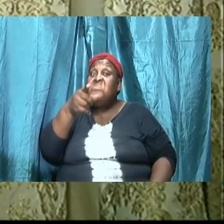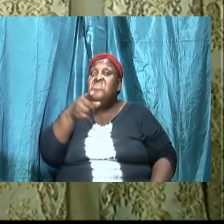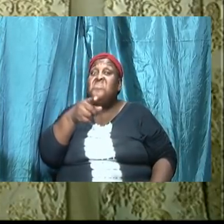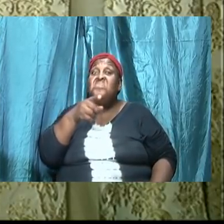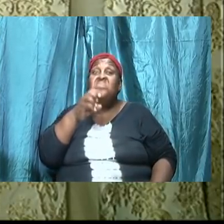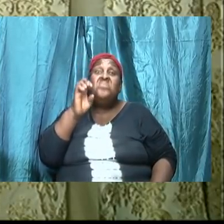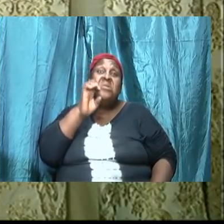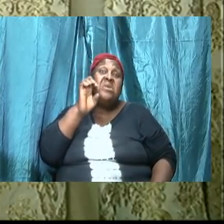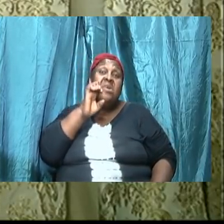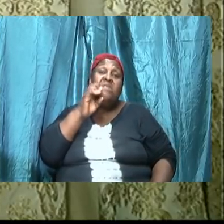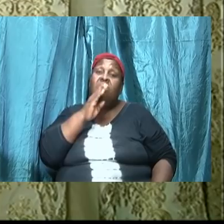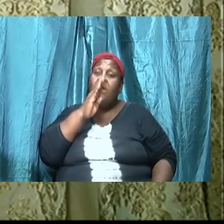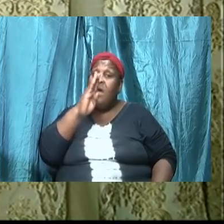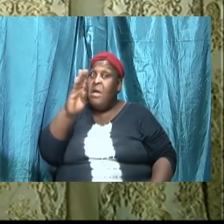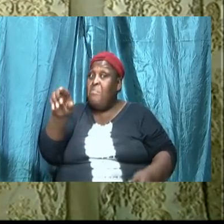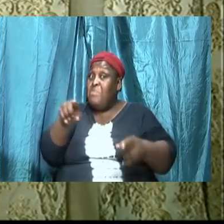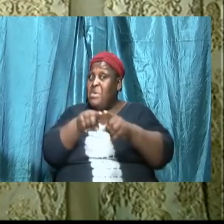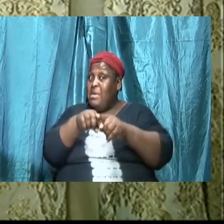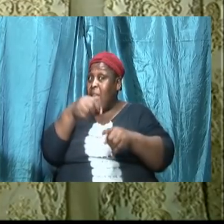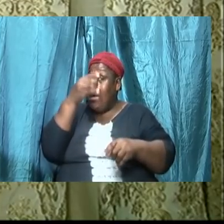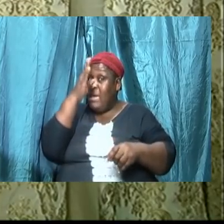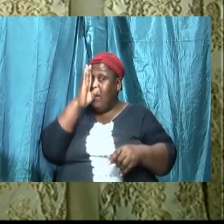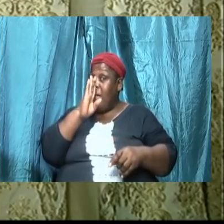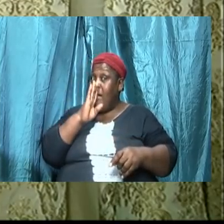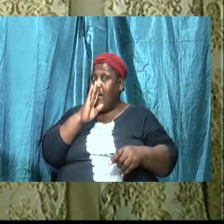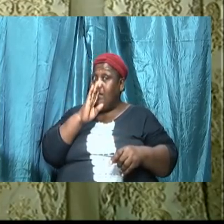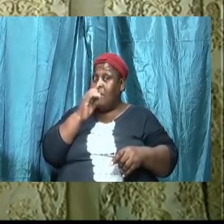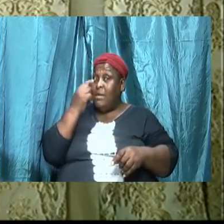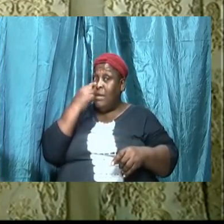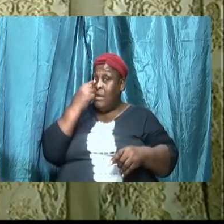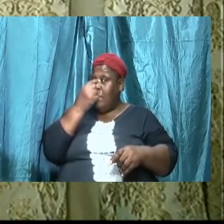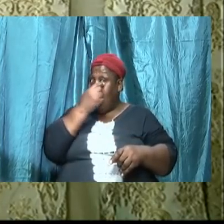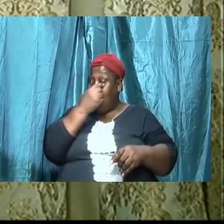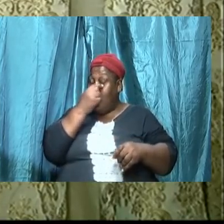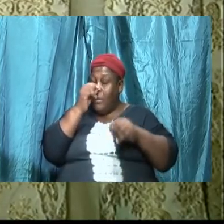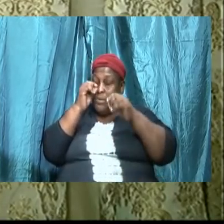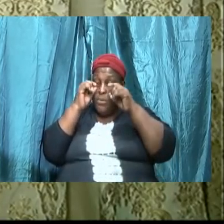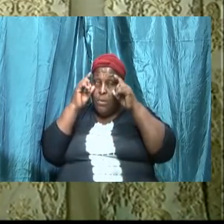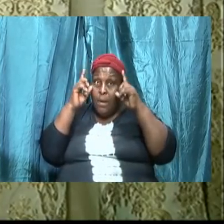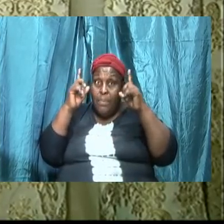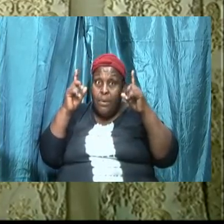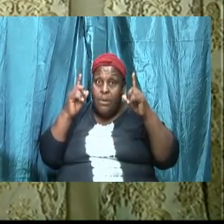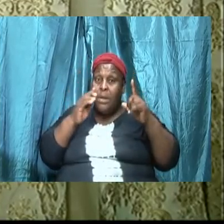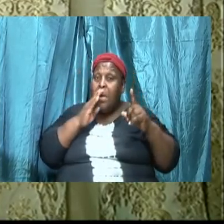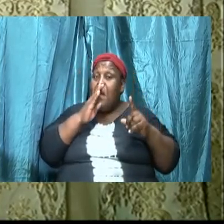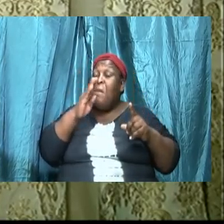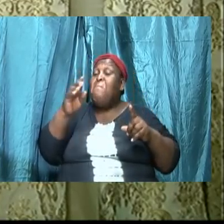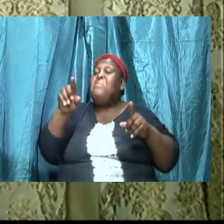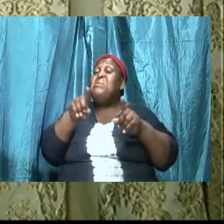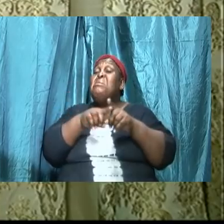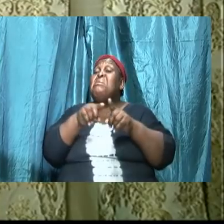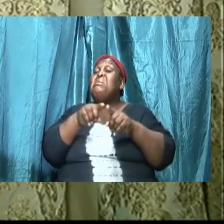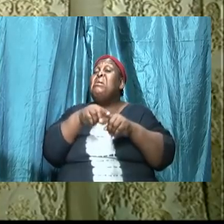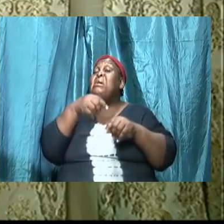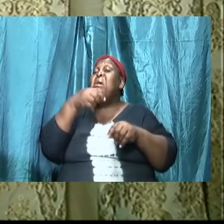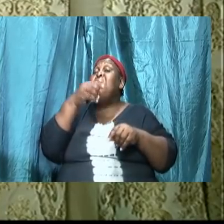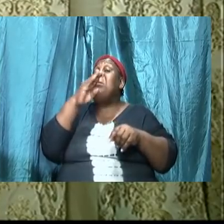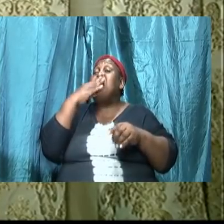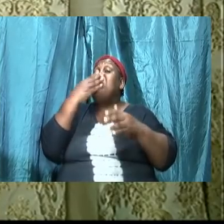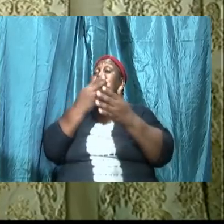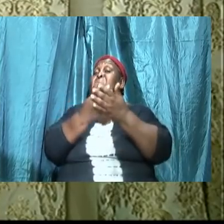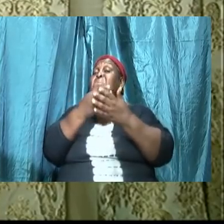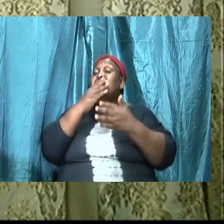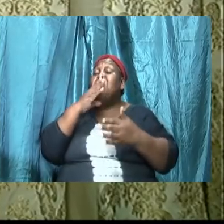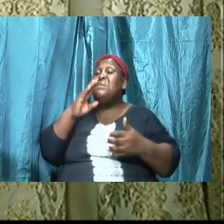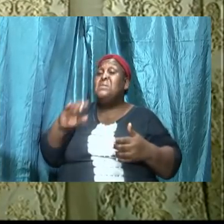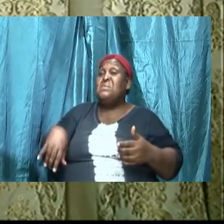eyes are going to be open you are going no good and evil be like the gods you know what gods do they create things they establish